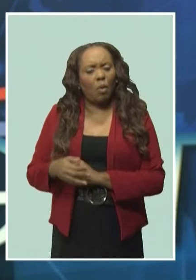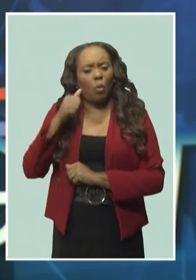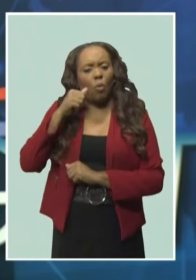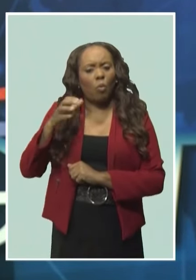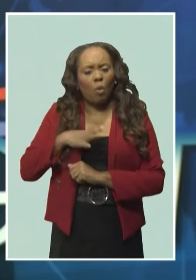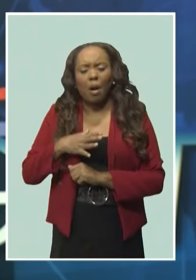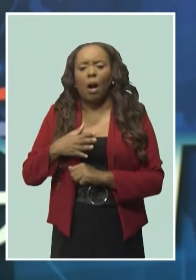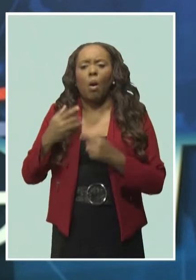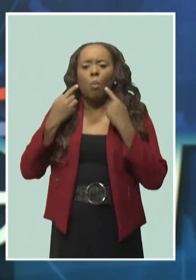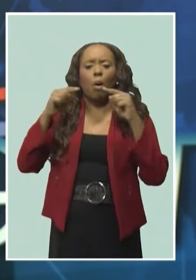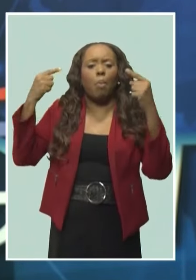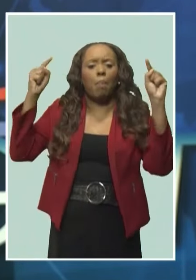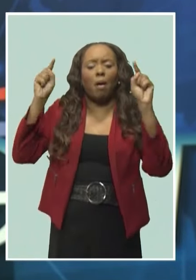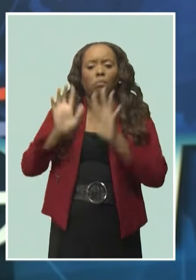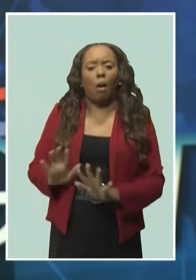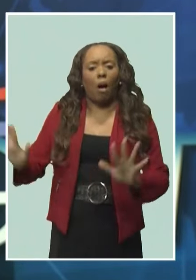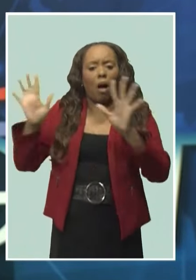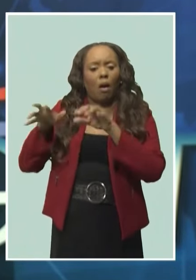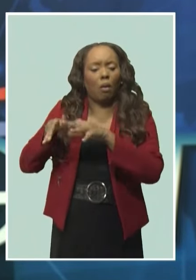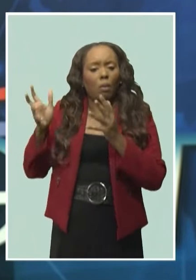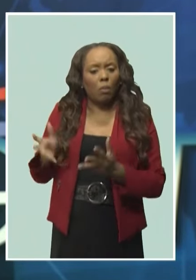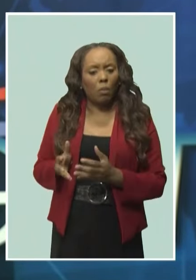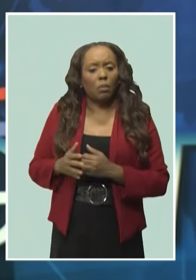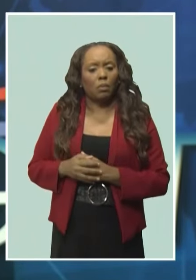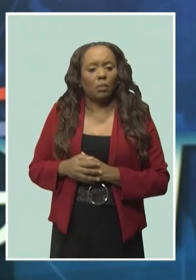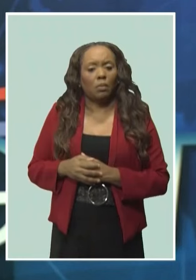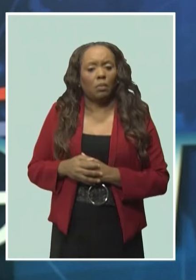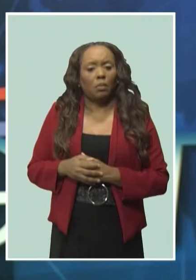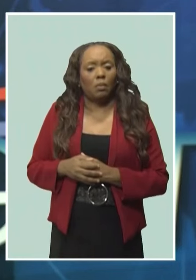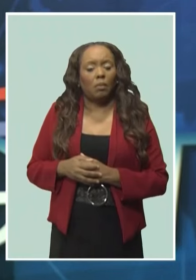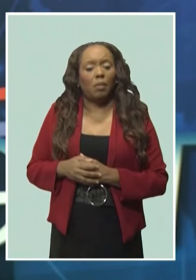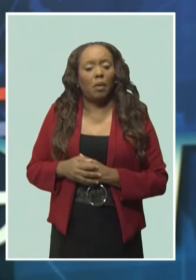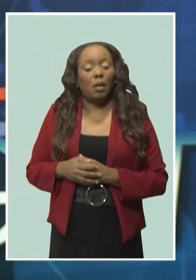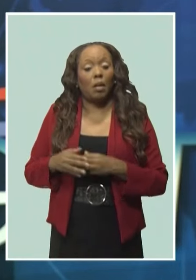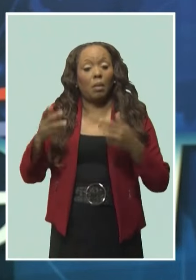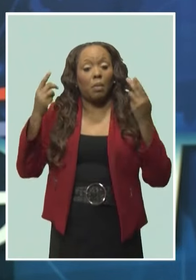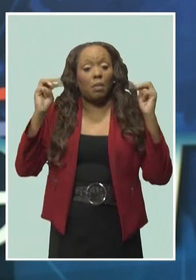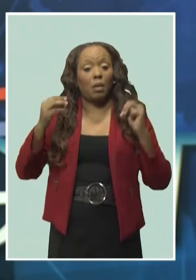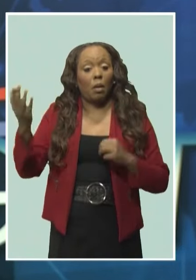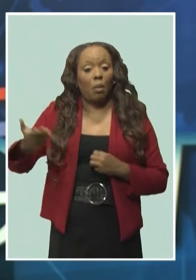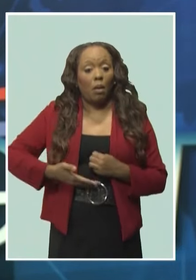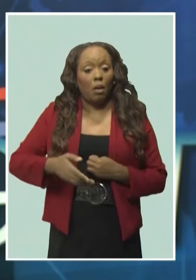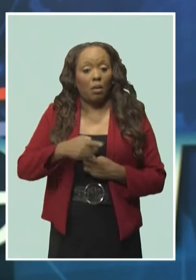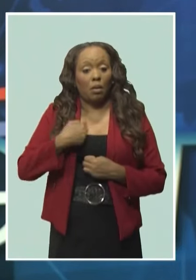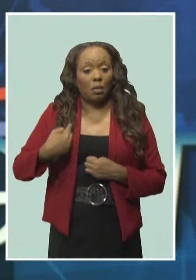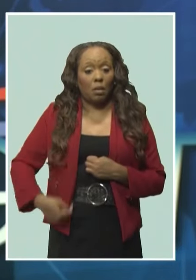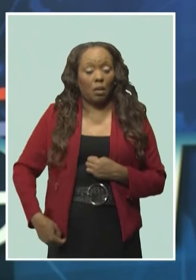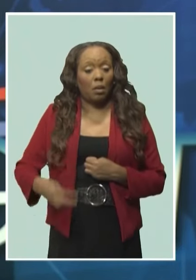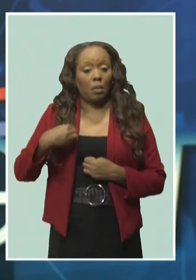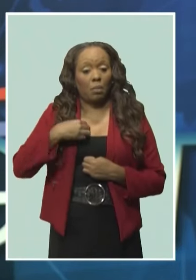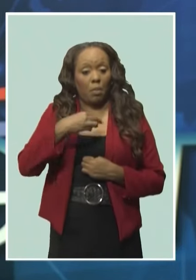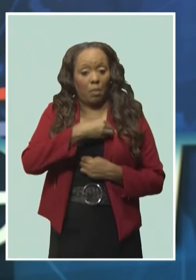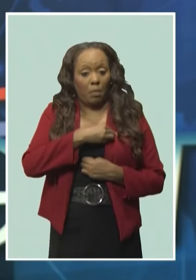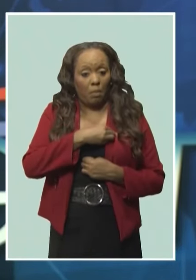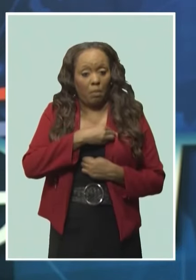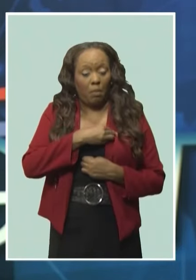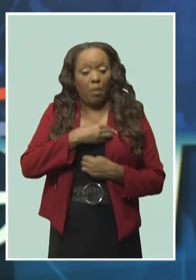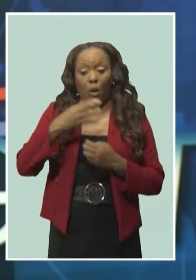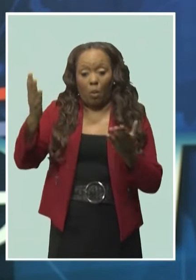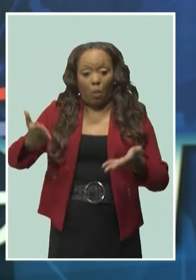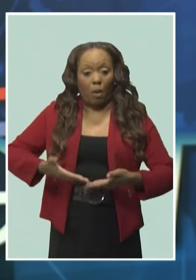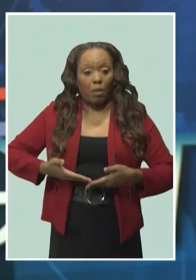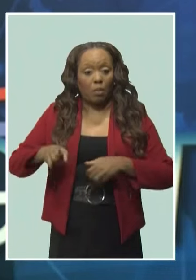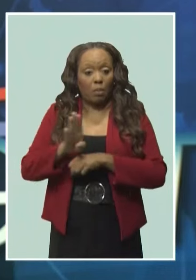She made the comment while welcoming Communist Party of China member Madame Huang Zuawei to the island, noting her visit